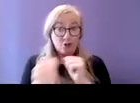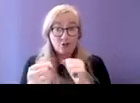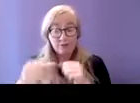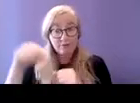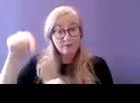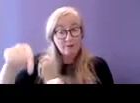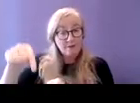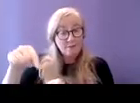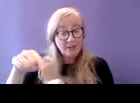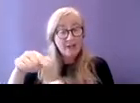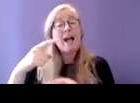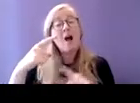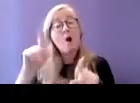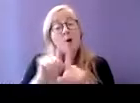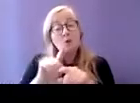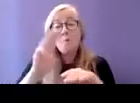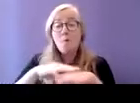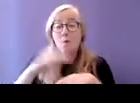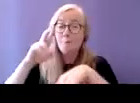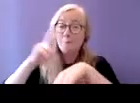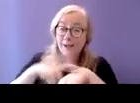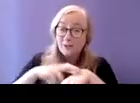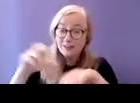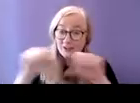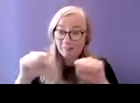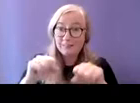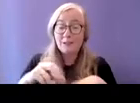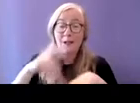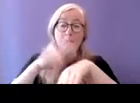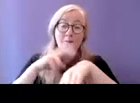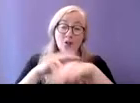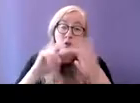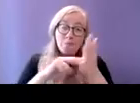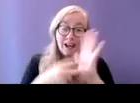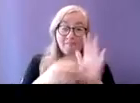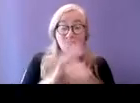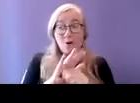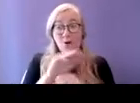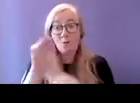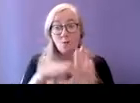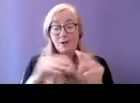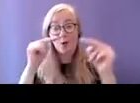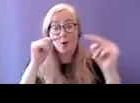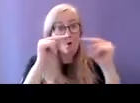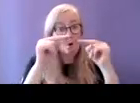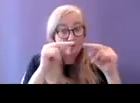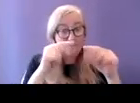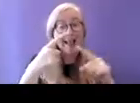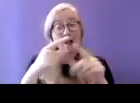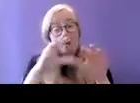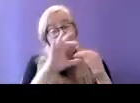and service planning for people with autism and homelessness contexts thank you very much, bye for now